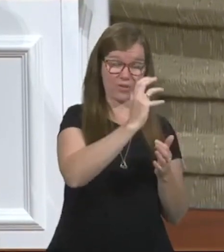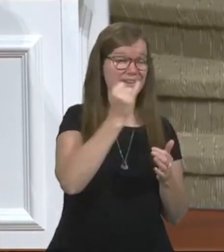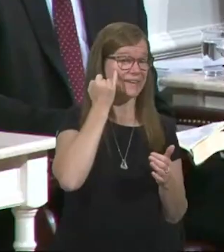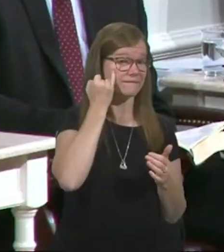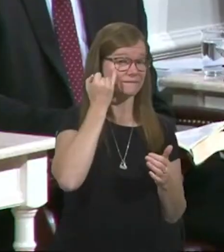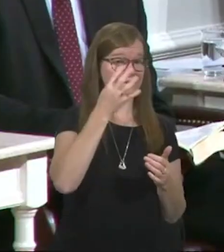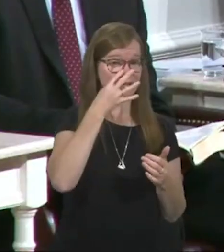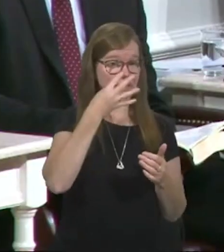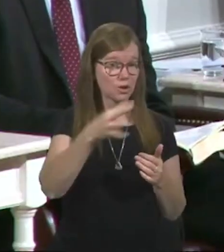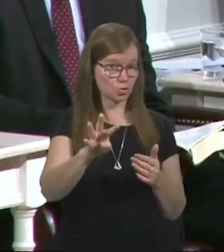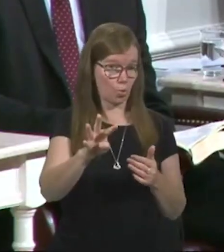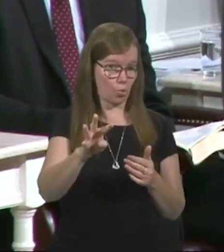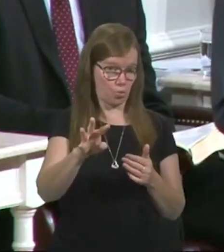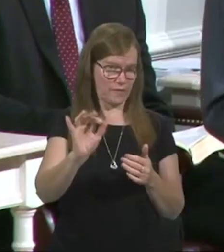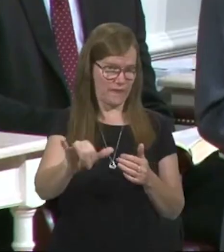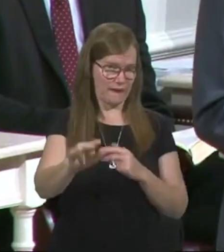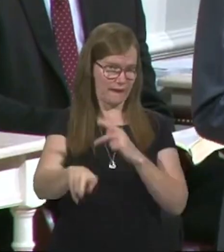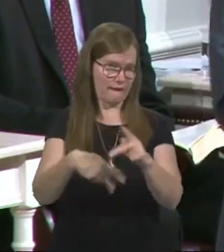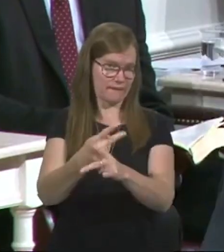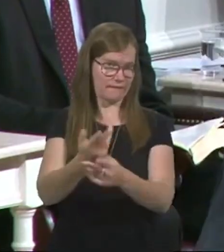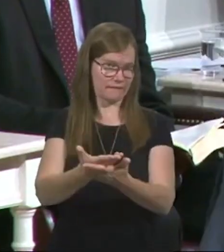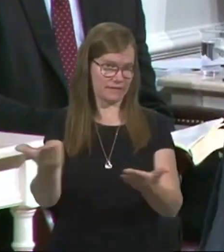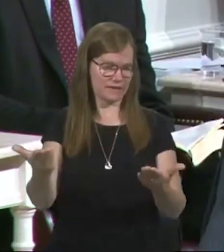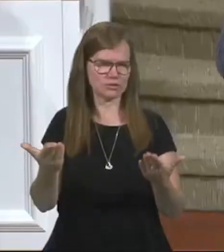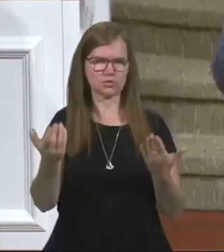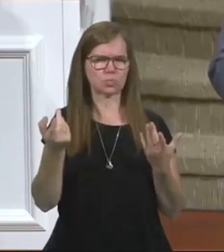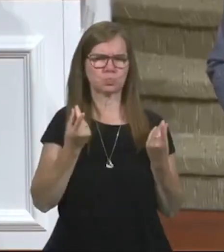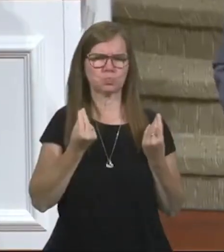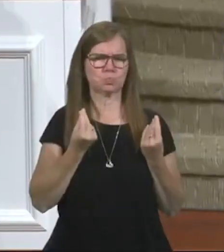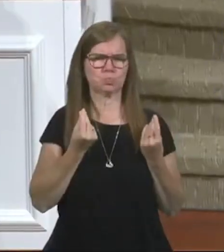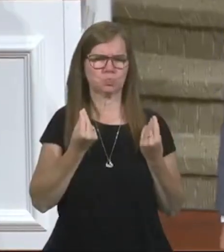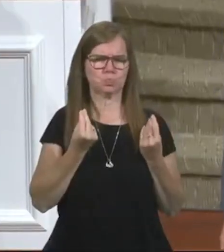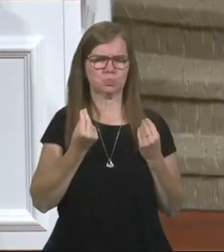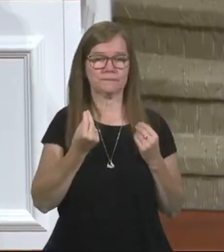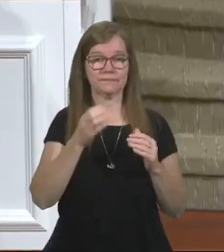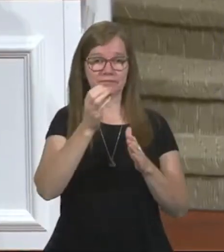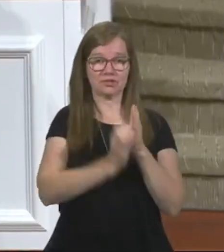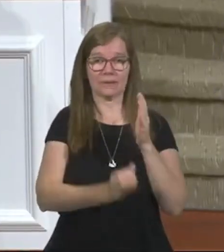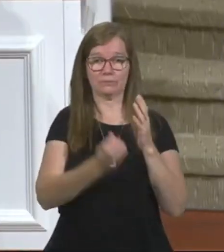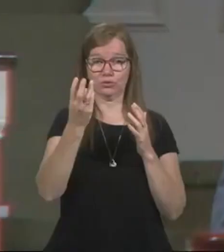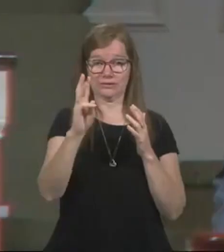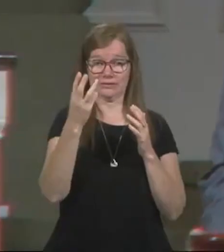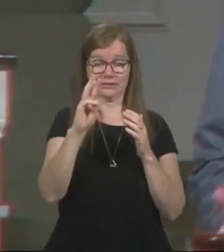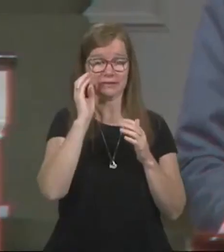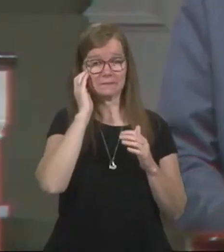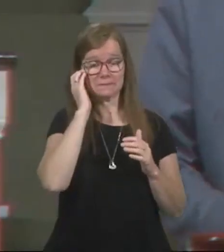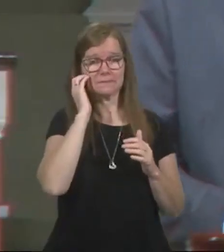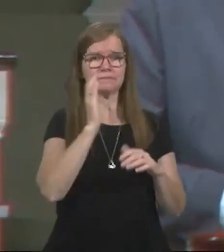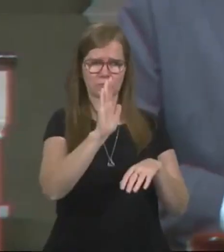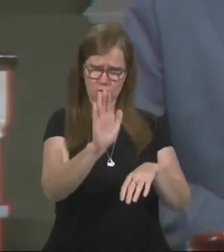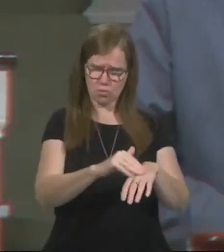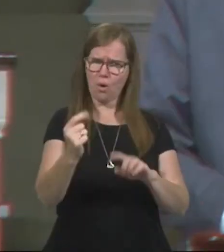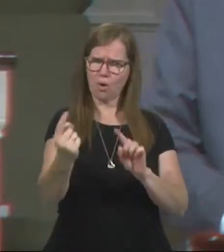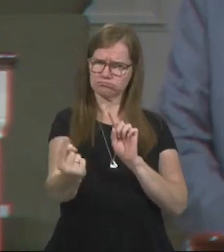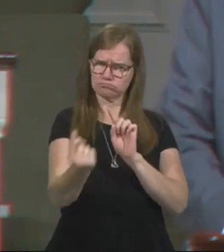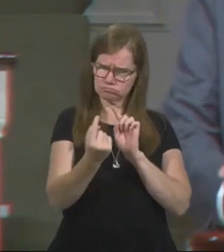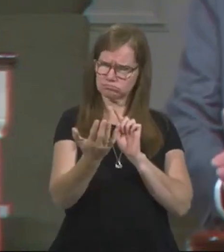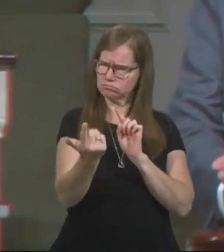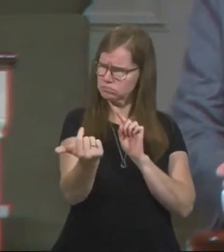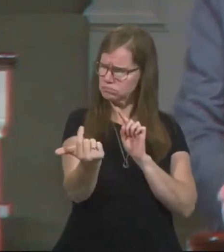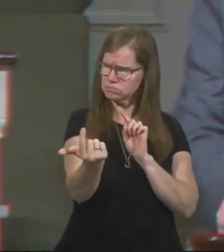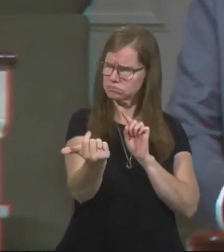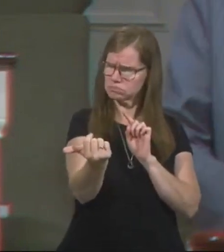information. So let's see what the man does in verse number two of chapter 16. And he called him. He confronted